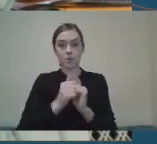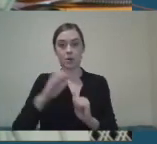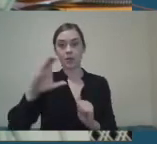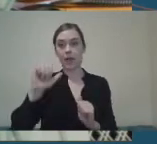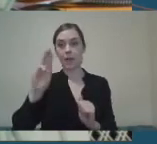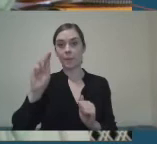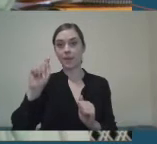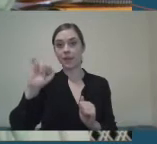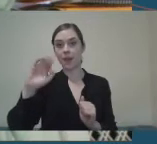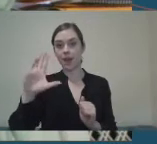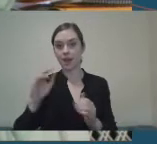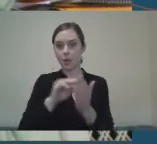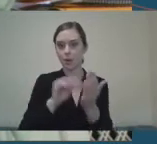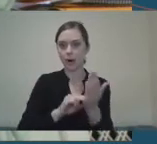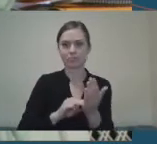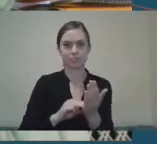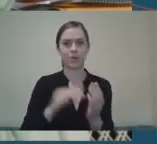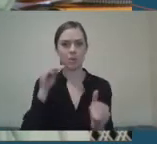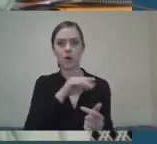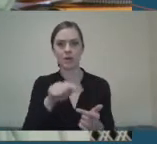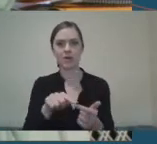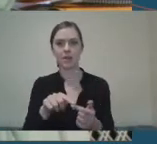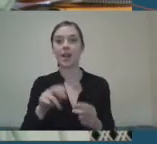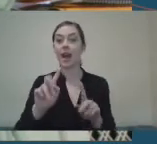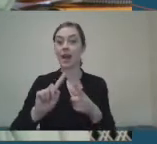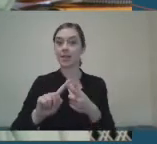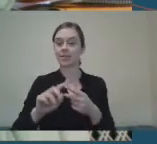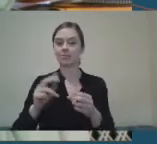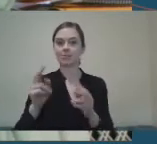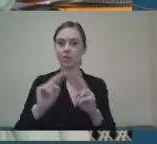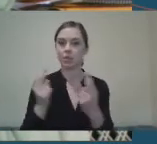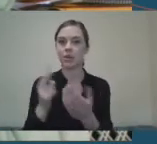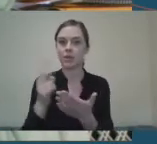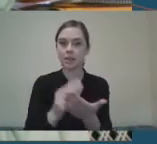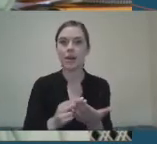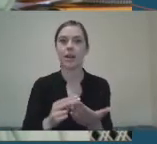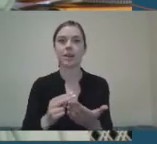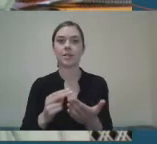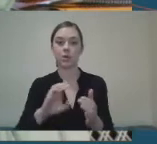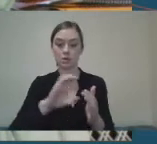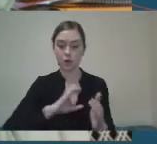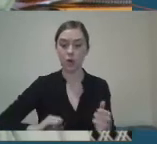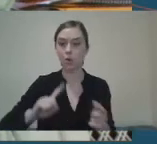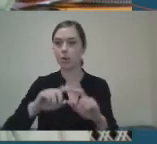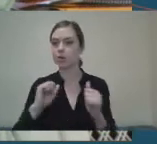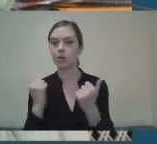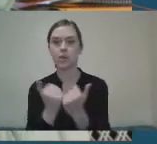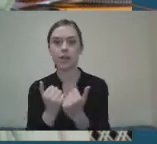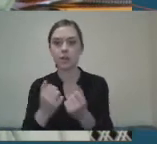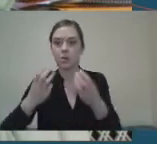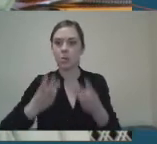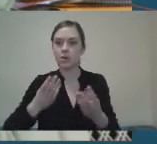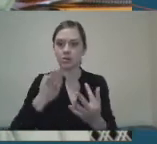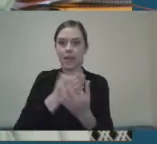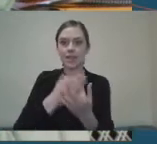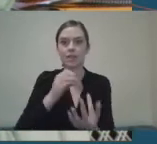principles is around universal design, for example, with equipment. So where a club or a body or association wants to get access to